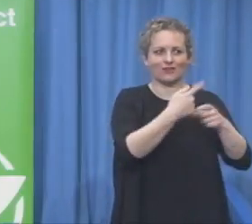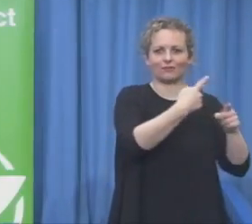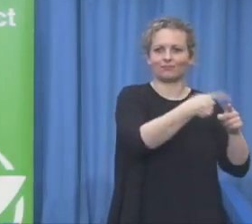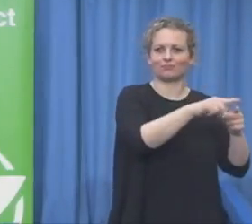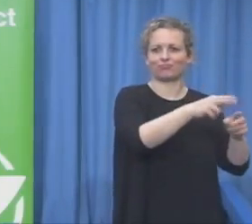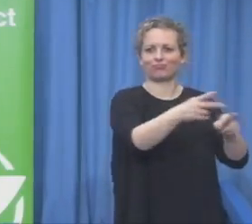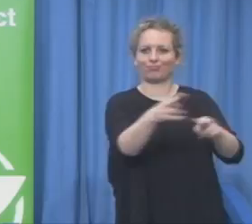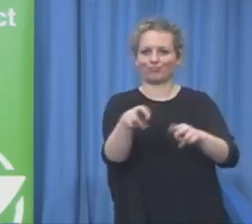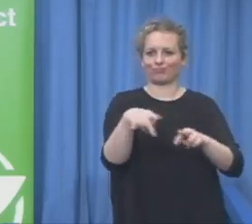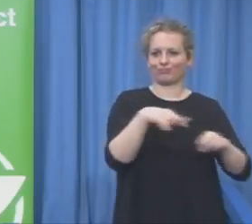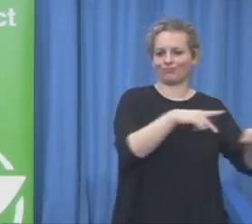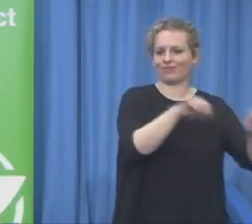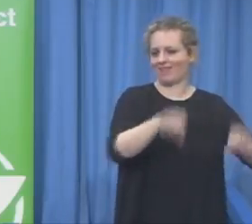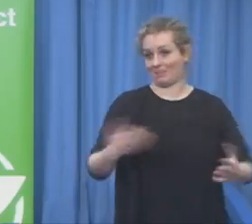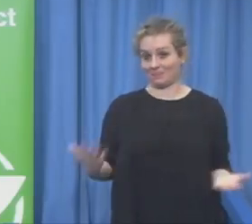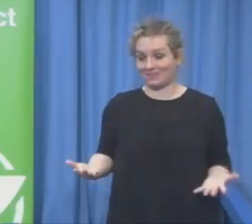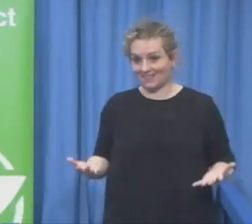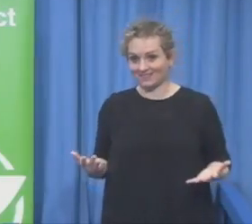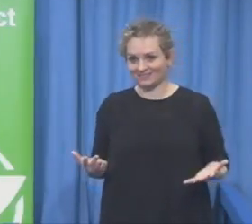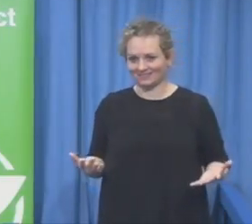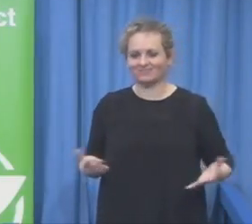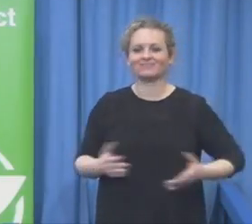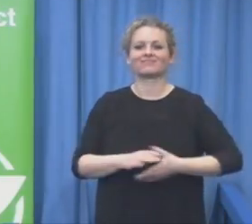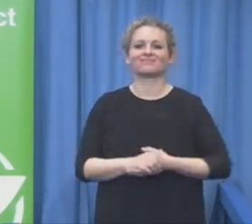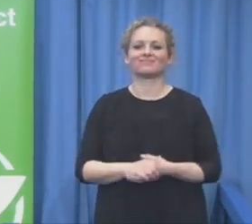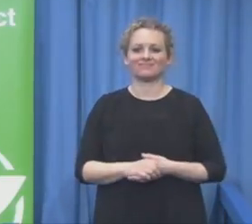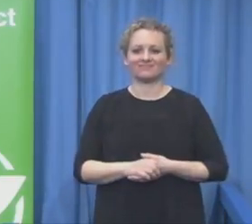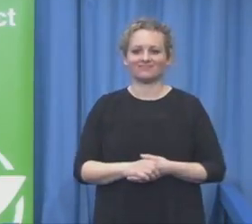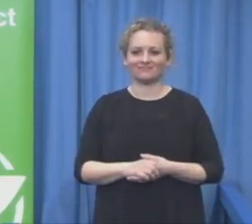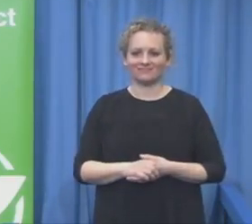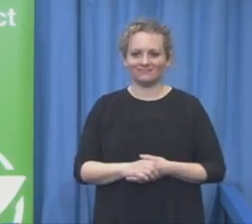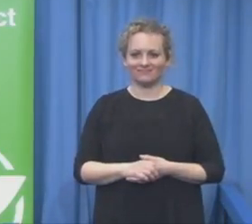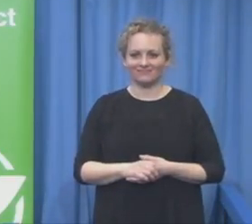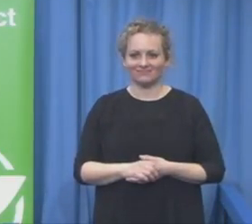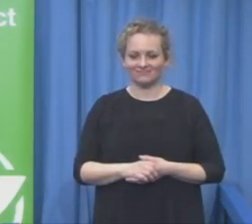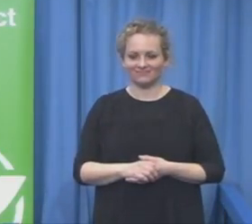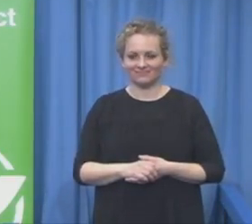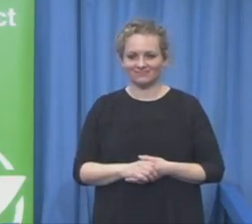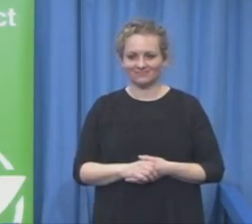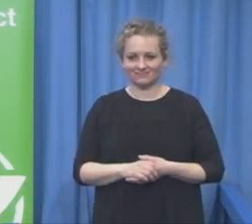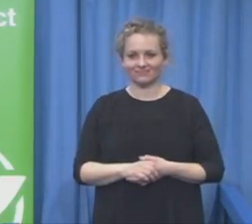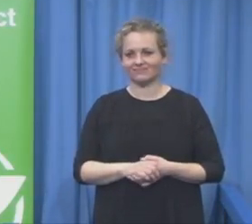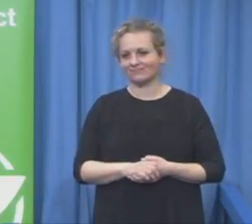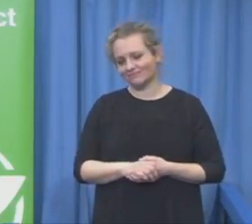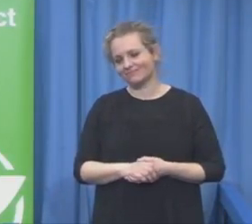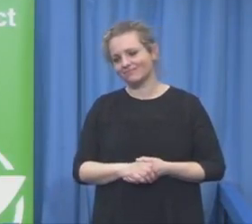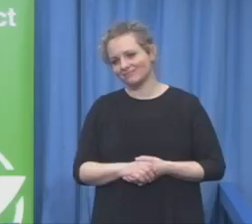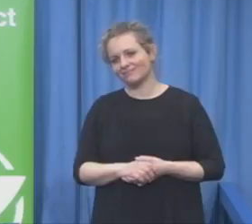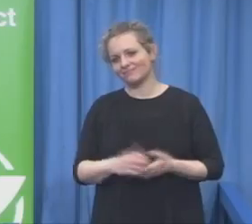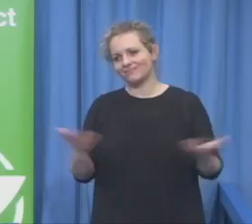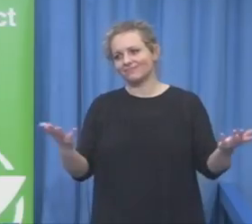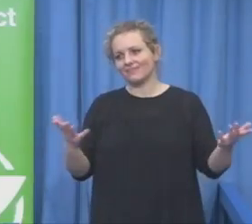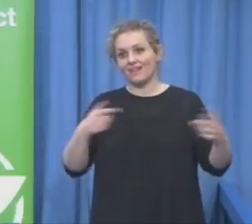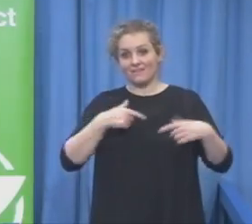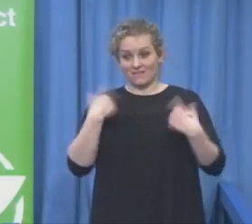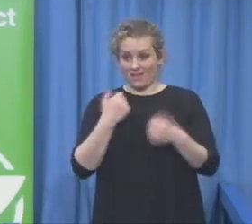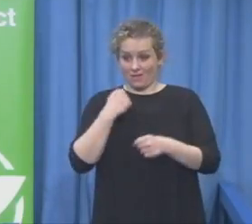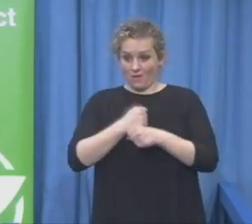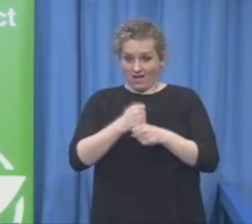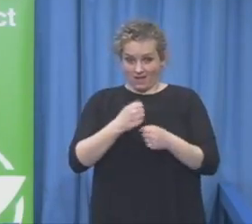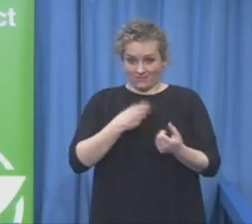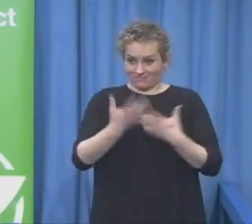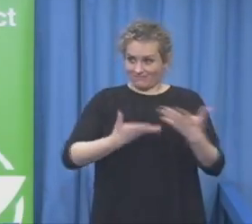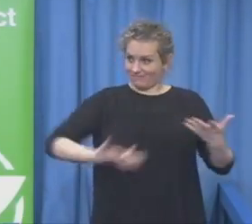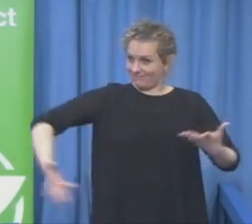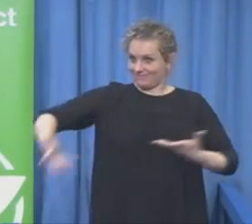So, I think a good job is a job that makes everybody happy, the employee and the employer. Wonderful. Thank